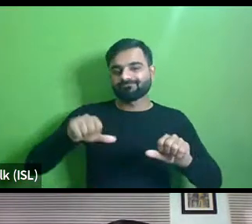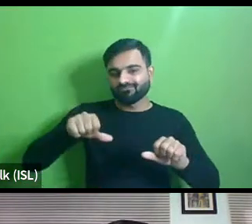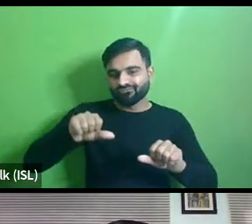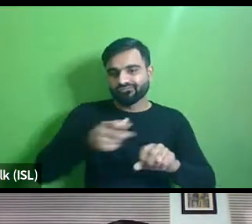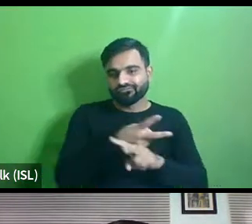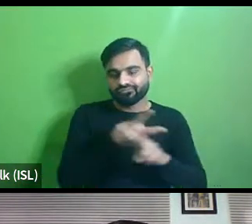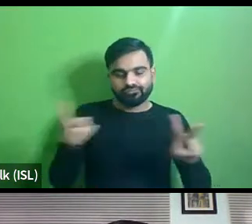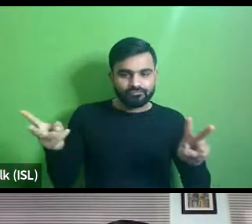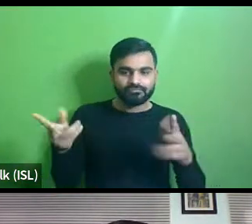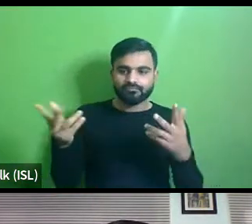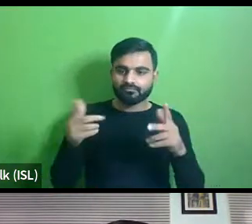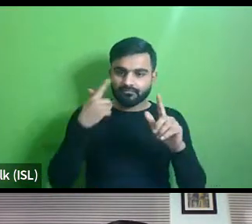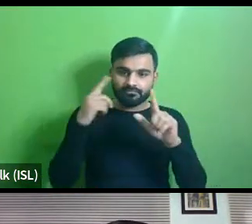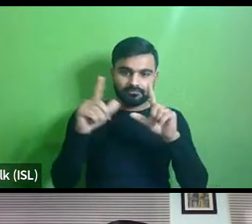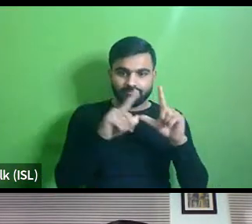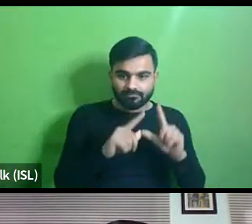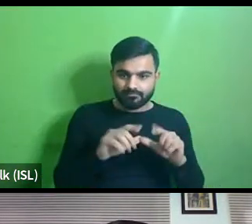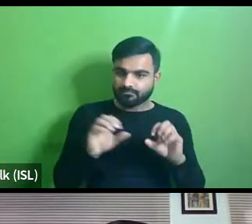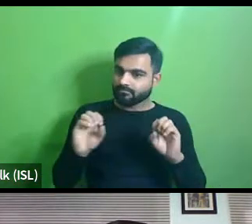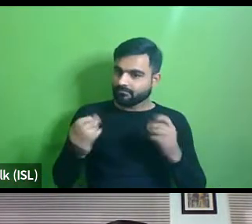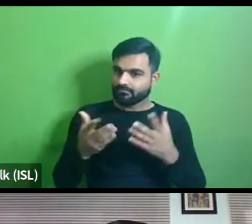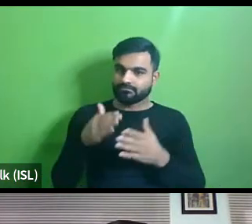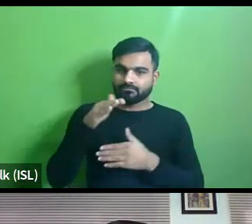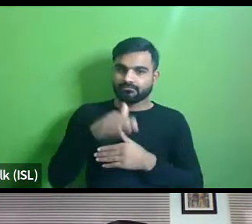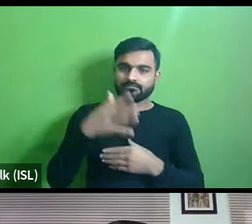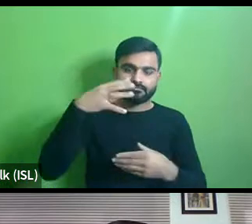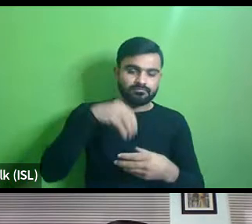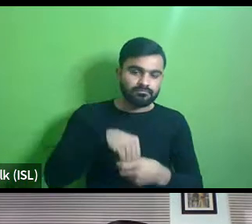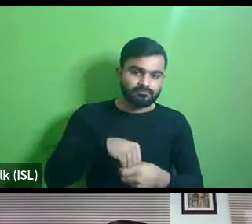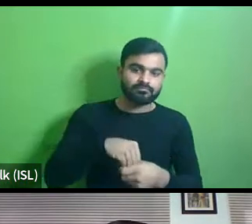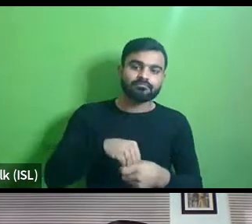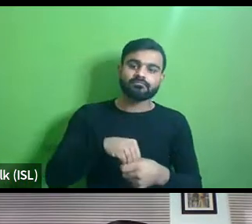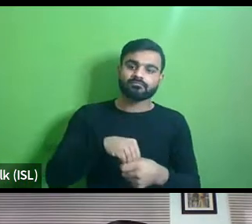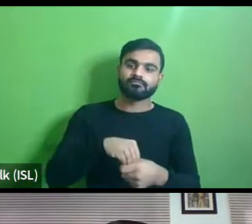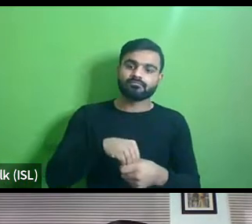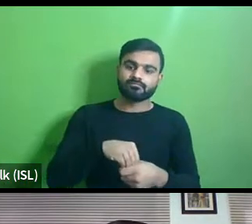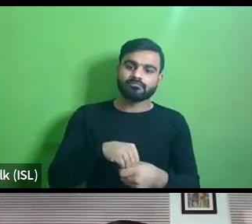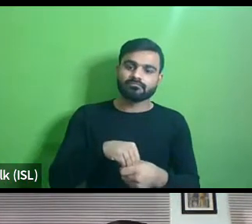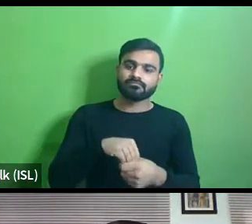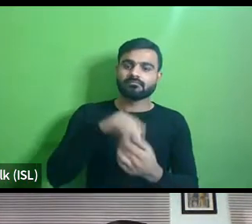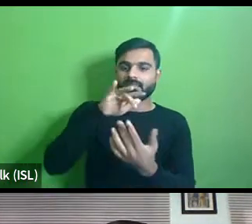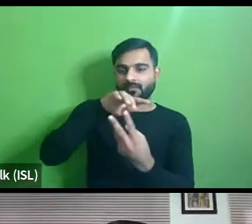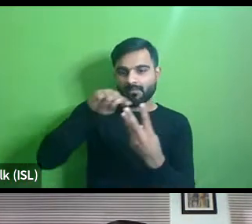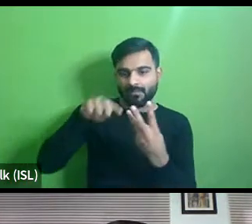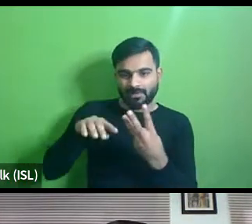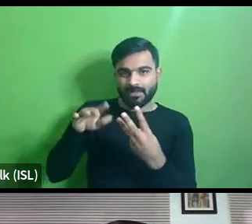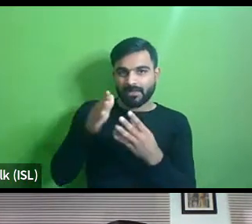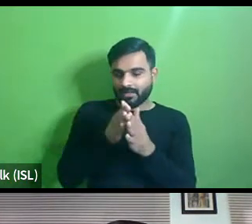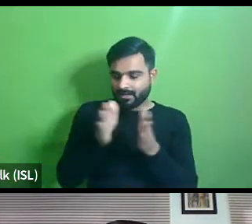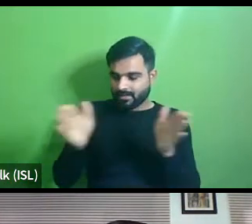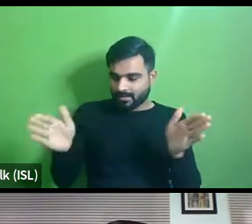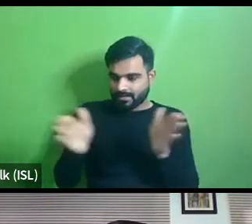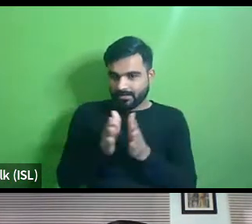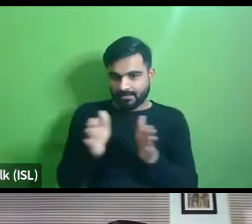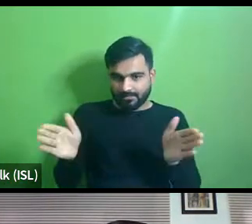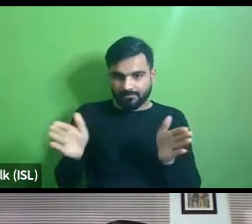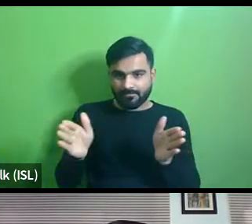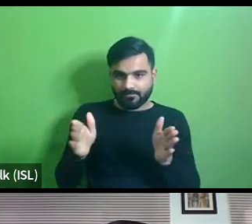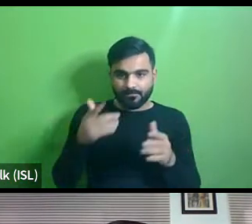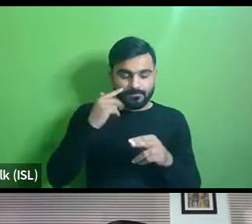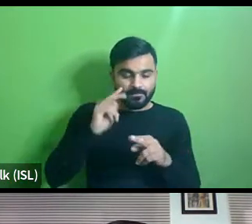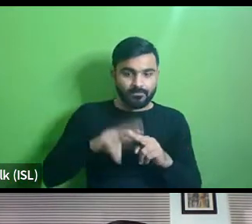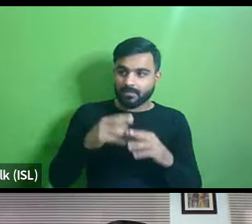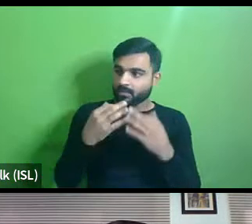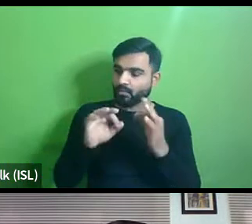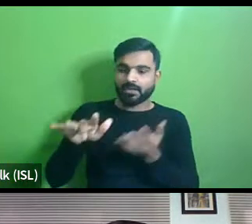i mean the engineers tend to start putting the bullets at such a uh narrow kind of a spacing which i mean defeats the whole